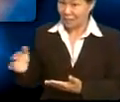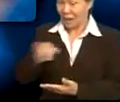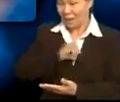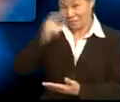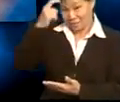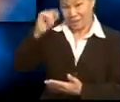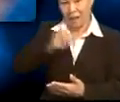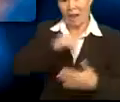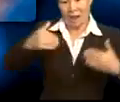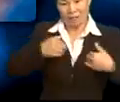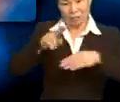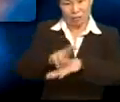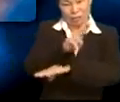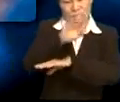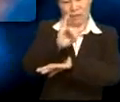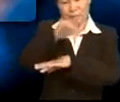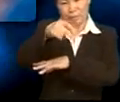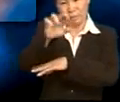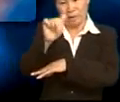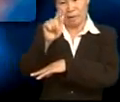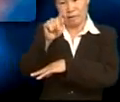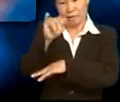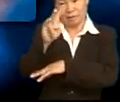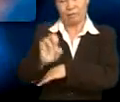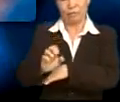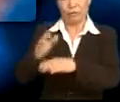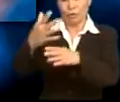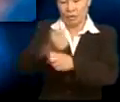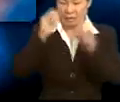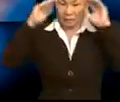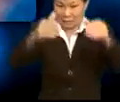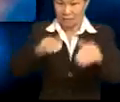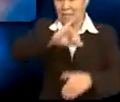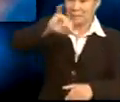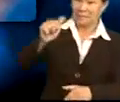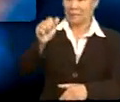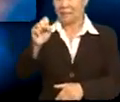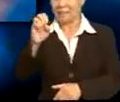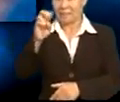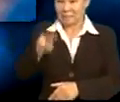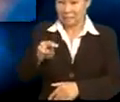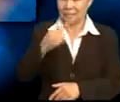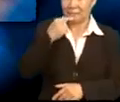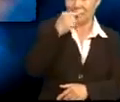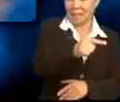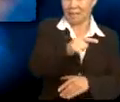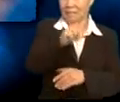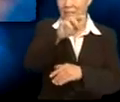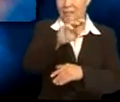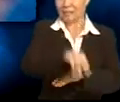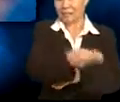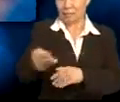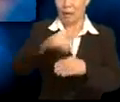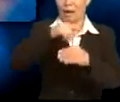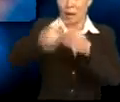I think I'll have to use an imperative to get his attention. Jason, tell them about